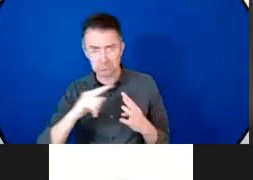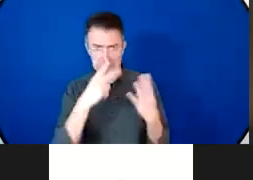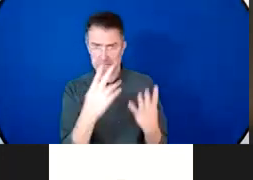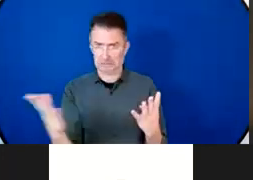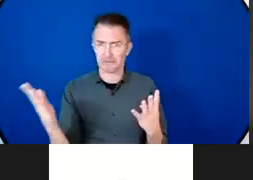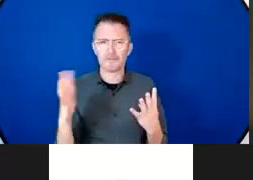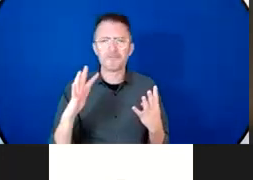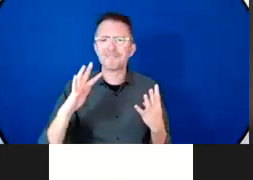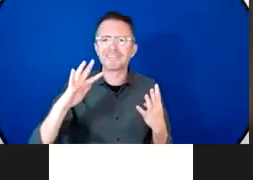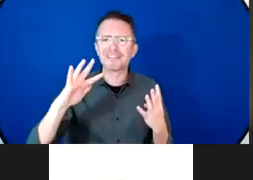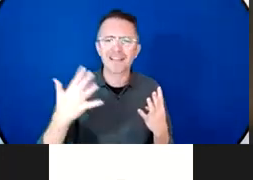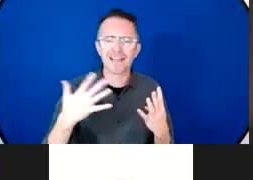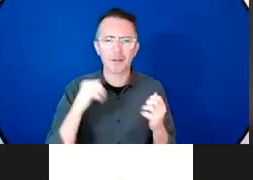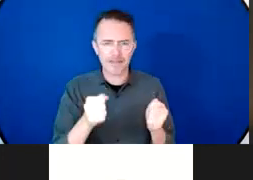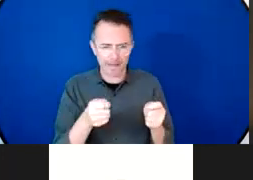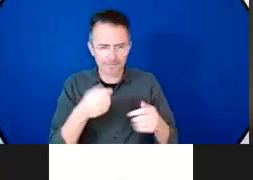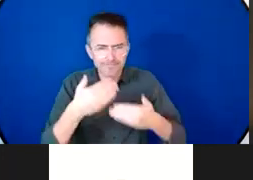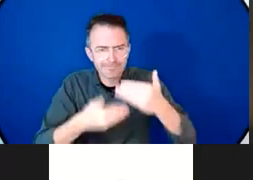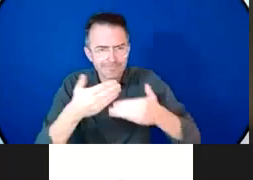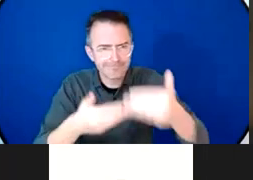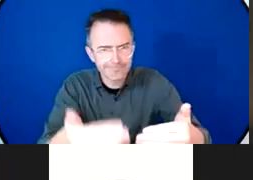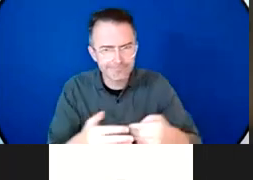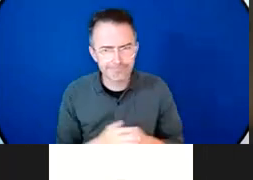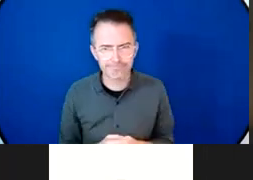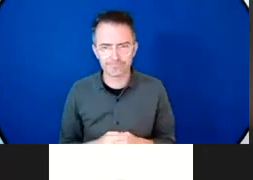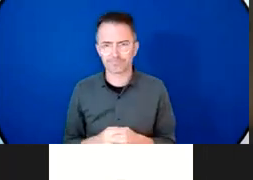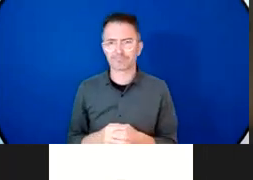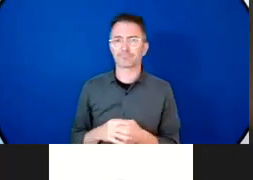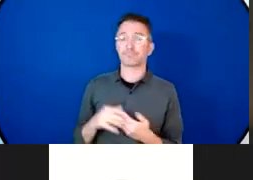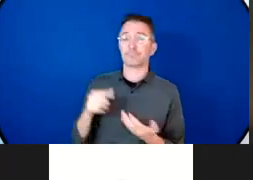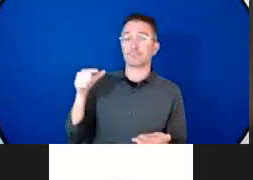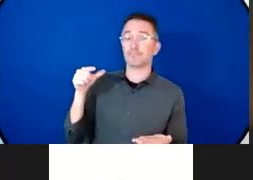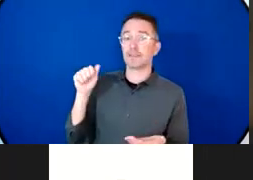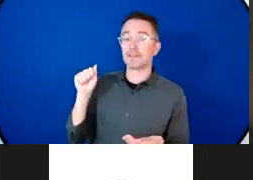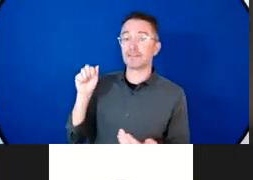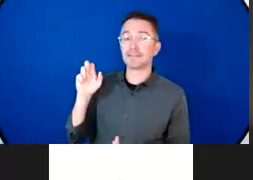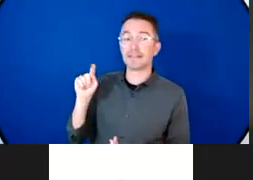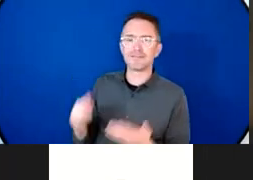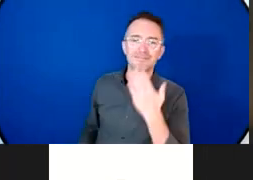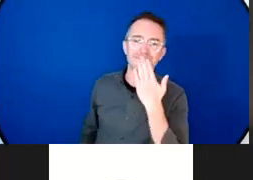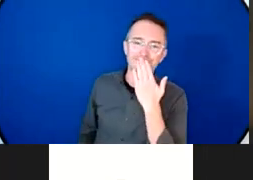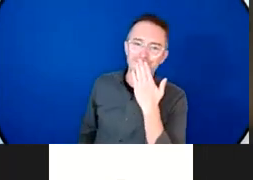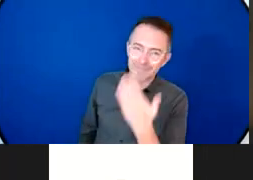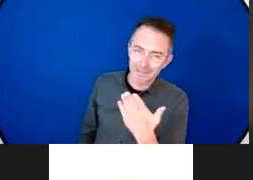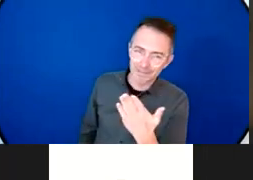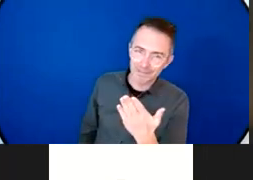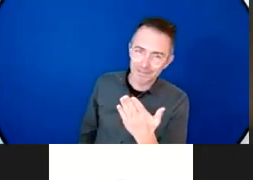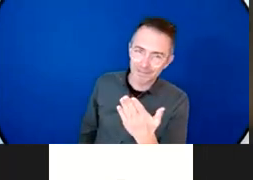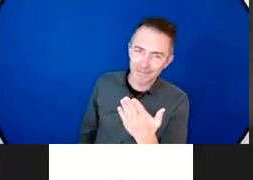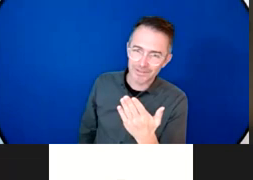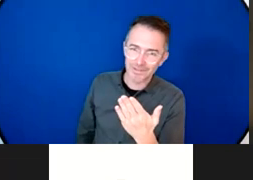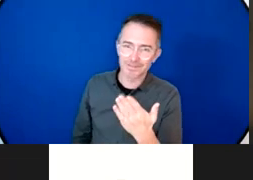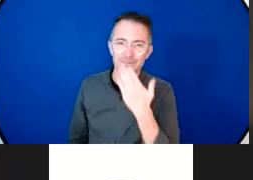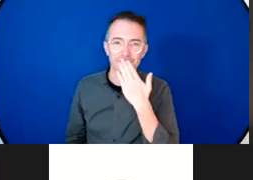Great Dr. Yulita thank you very much indeed and thank the organisers for inviting me to speak here so let me speak